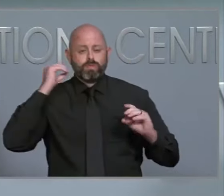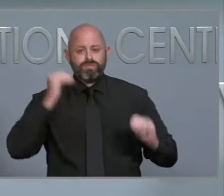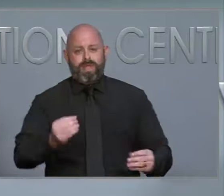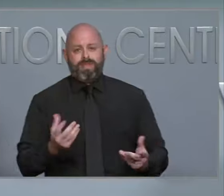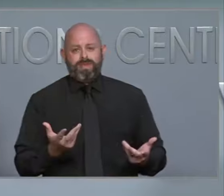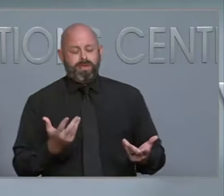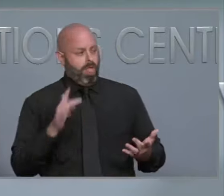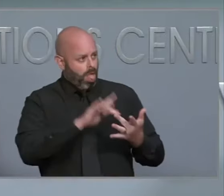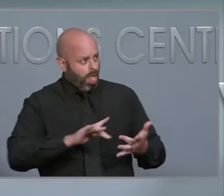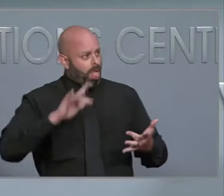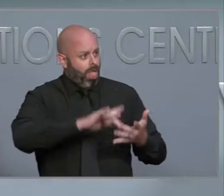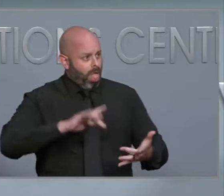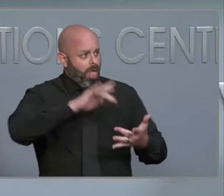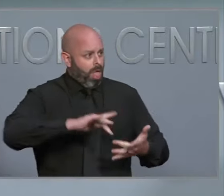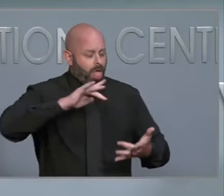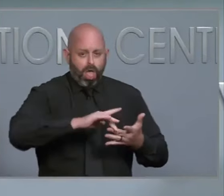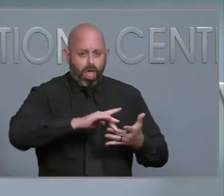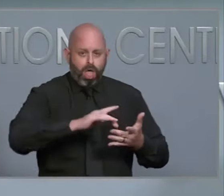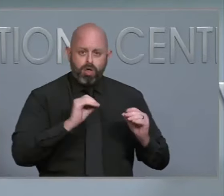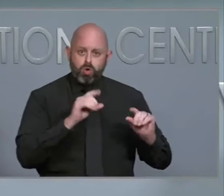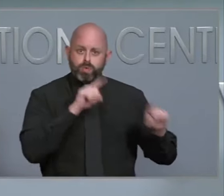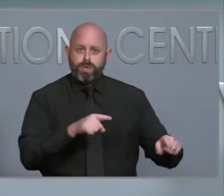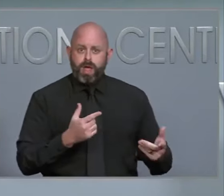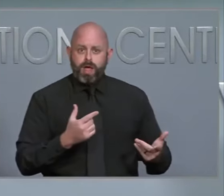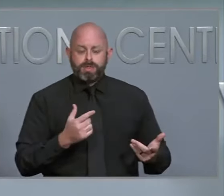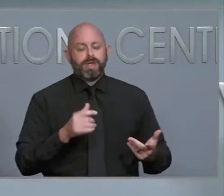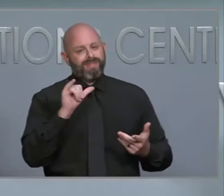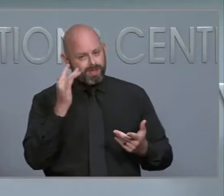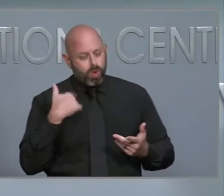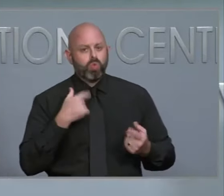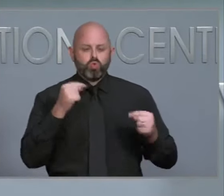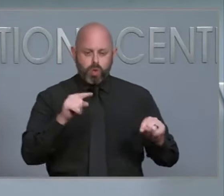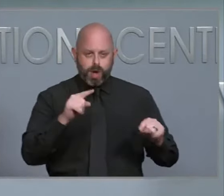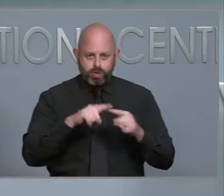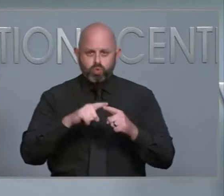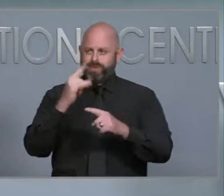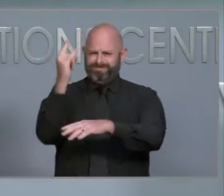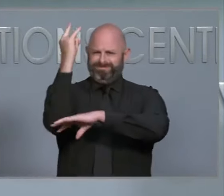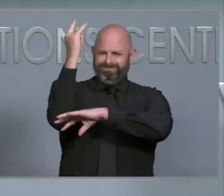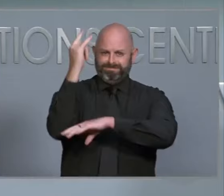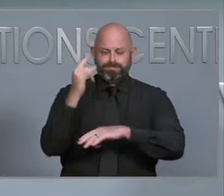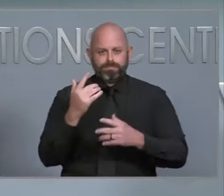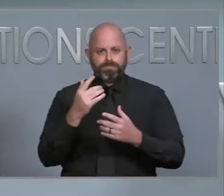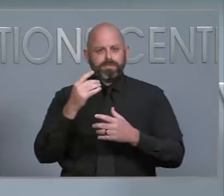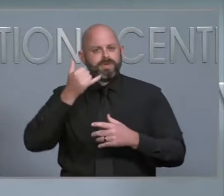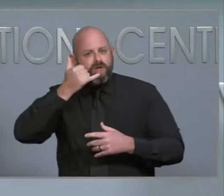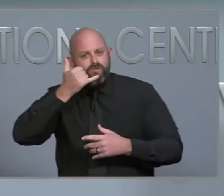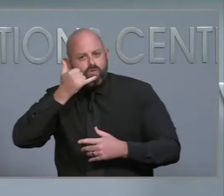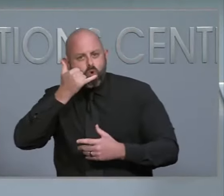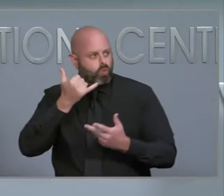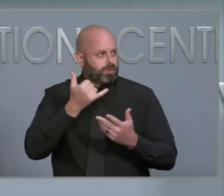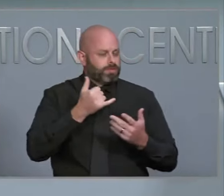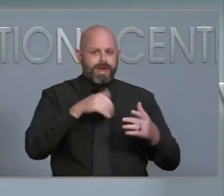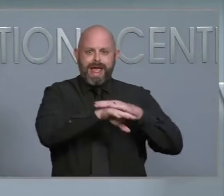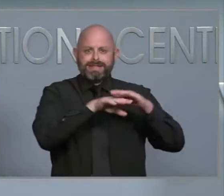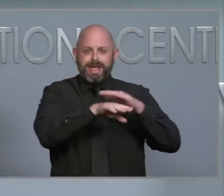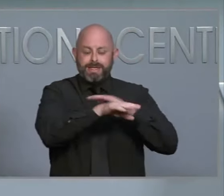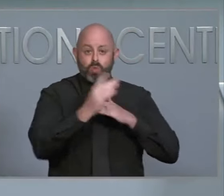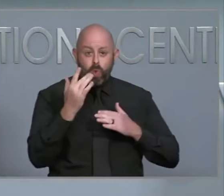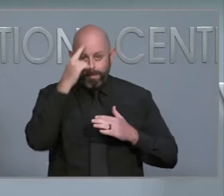hard to get communications back up because we know that a lot of these people are just simply out of communication